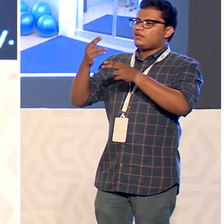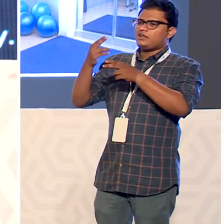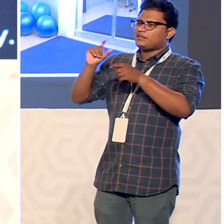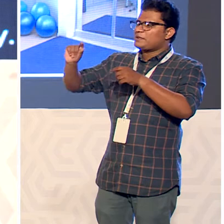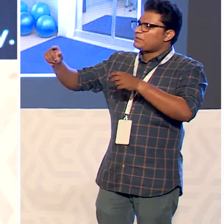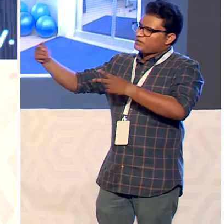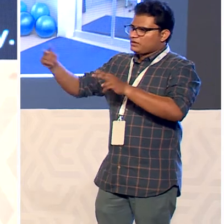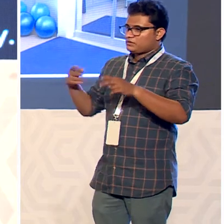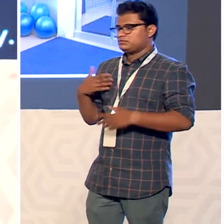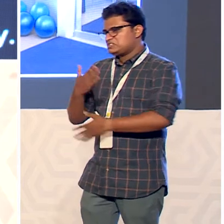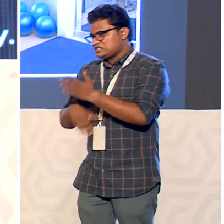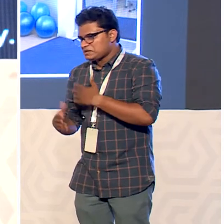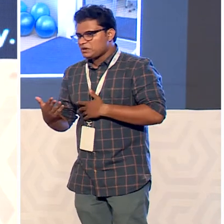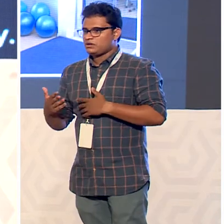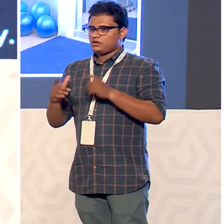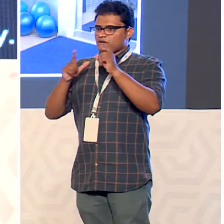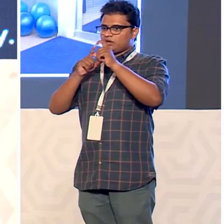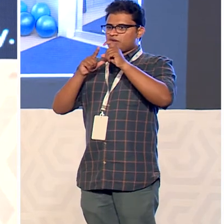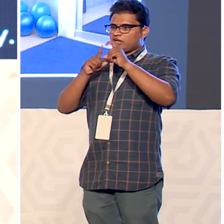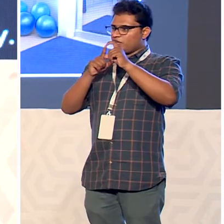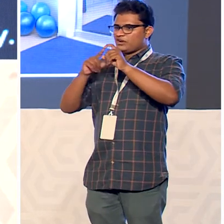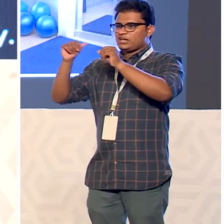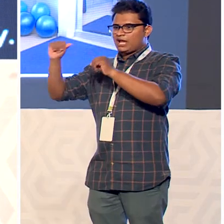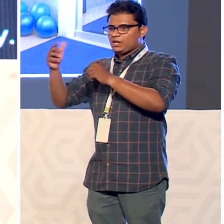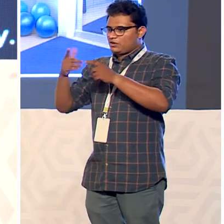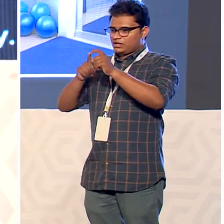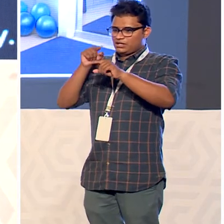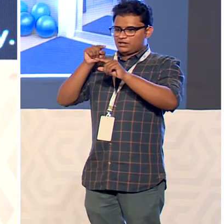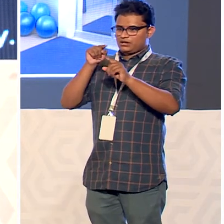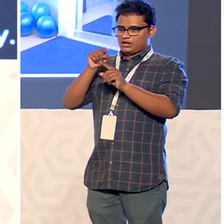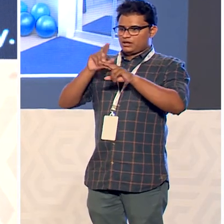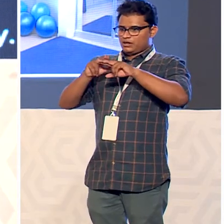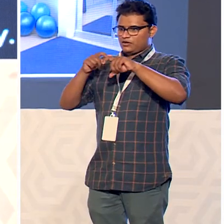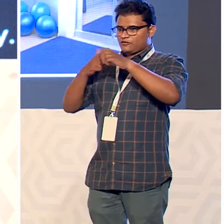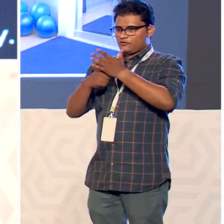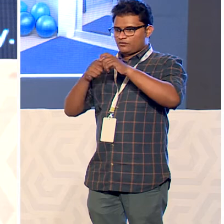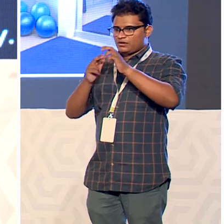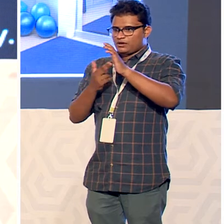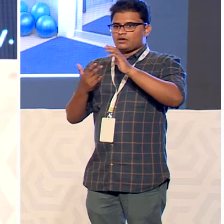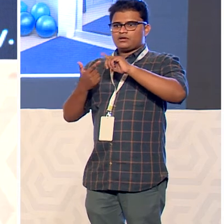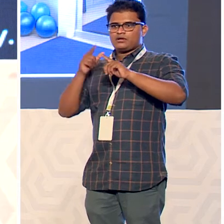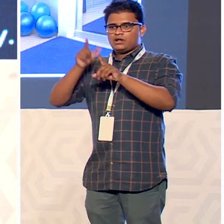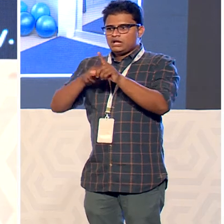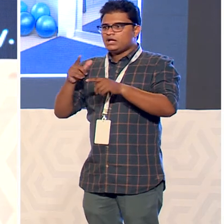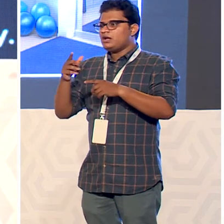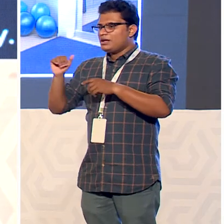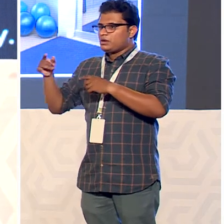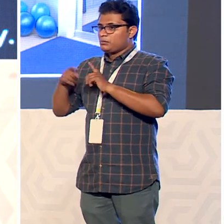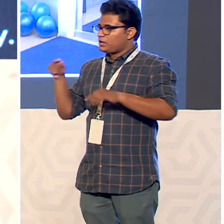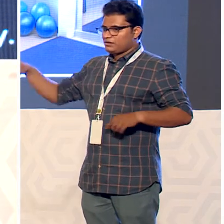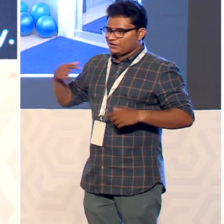abled divyang jen special but i'm here to tell you that i'm not just special i'm limited edition